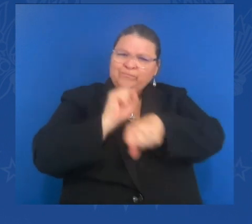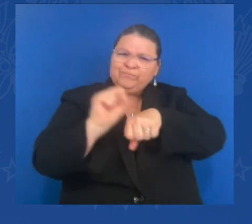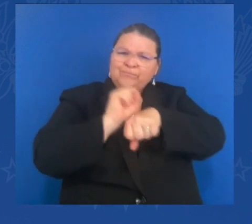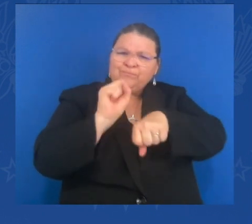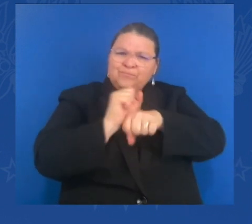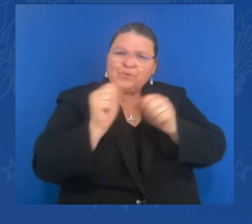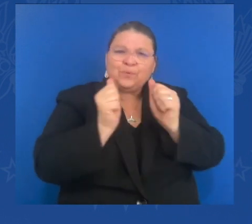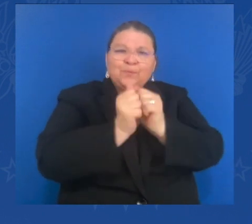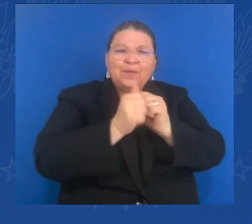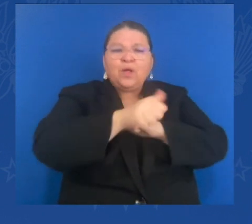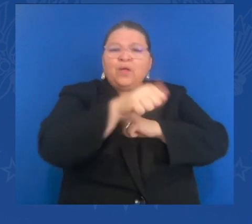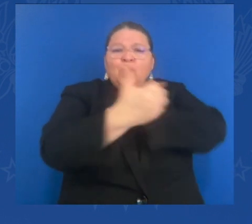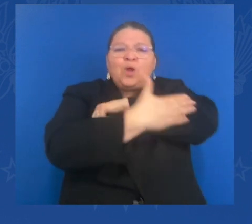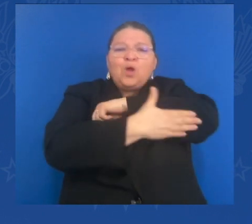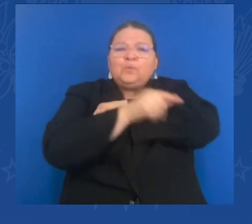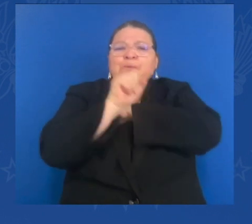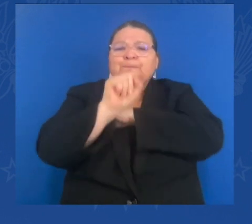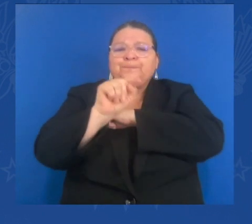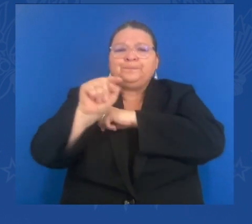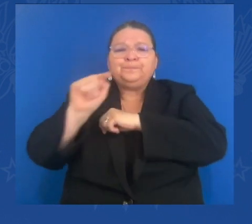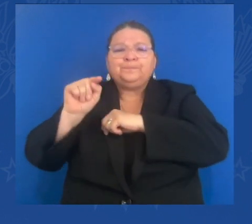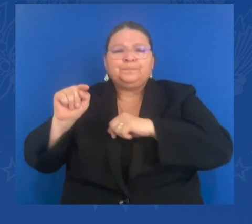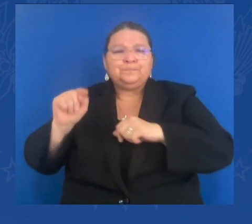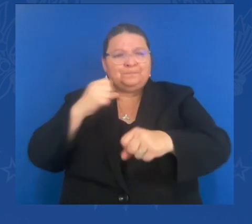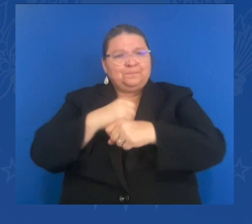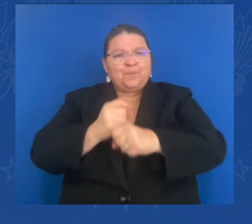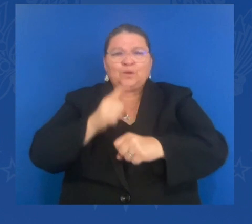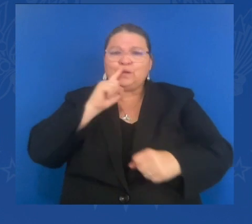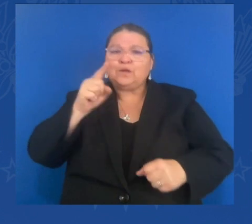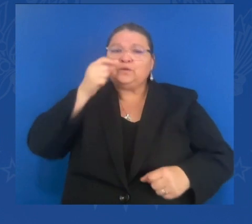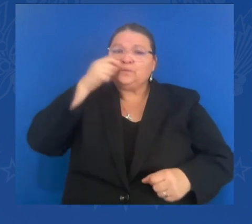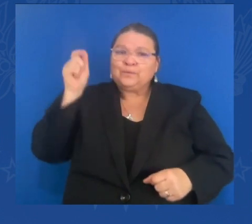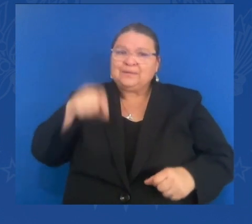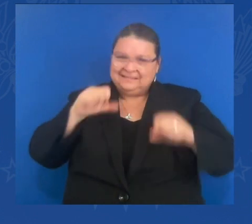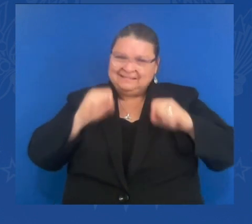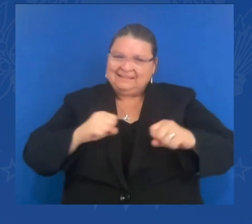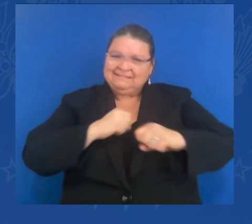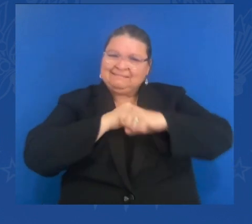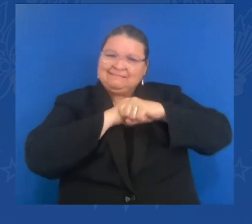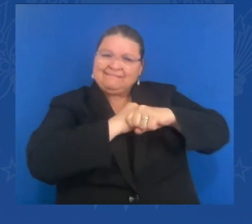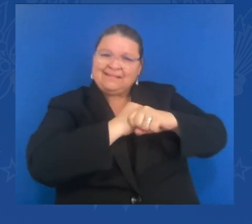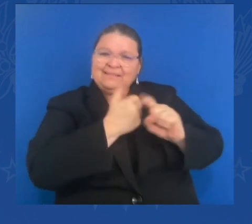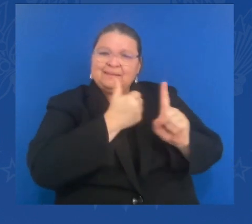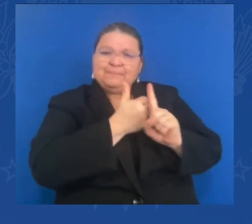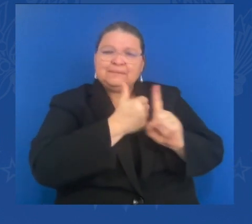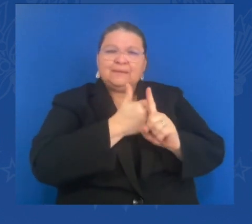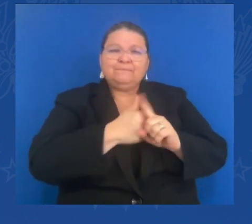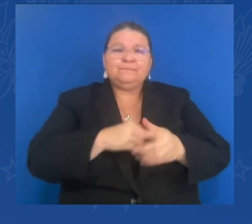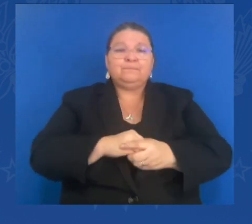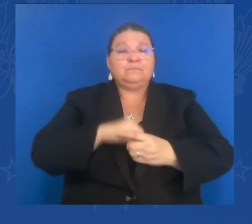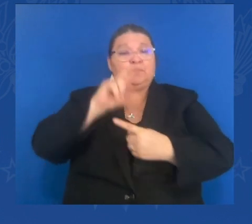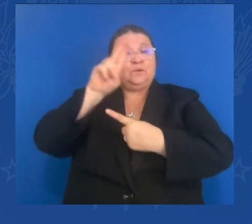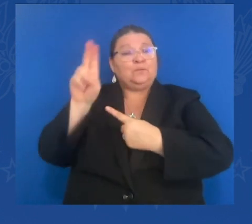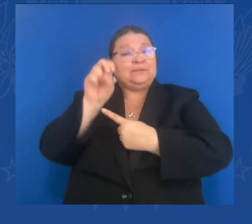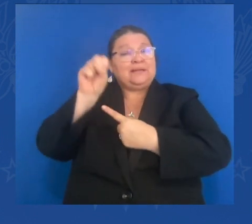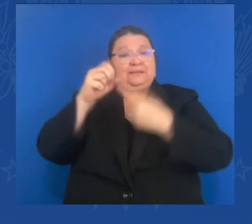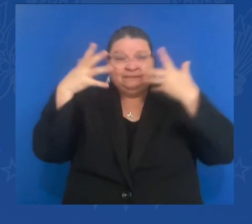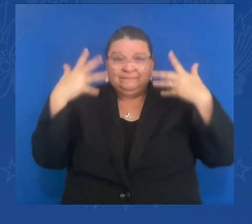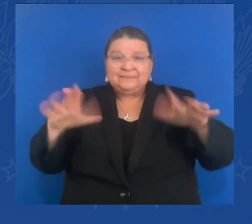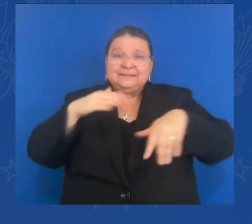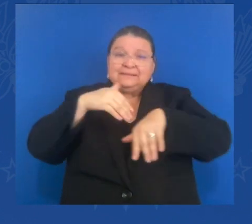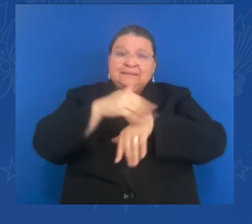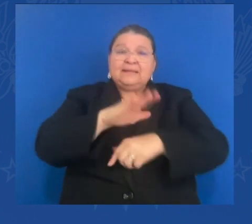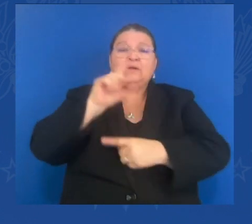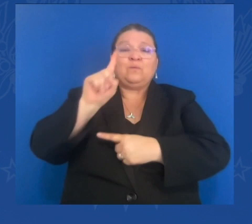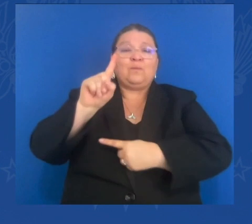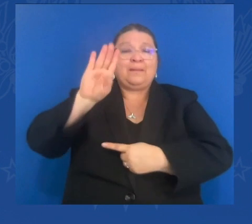are — are able to defend their own nation. The United States has sent more than $1 billion in security assistance to Ukraine over the